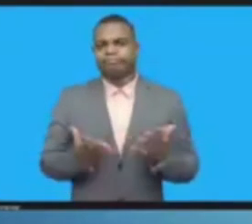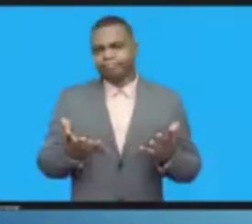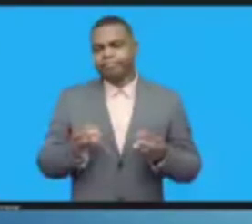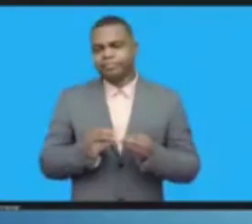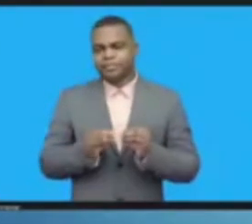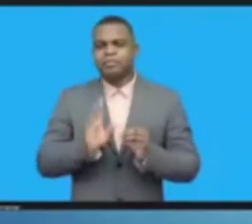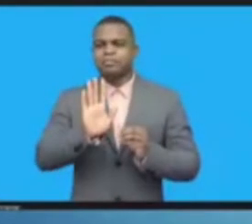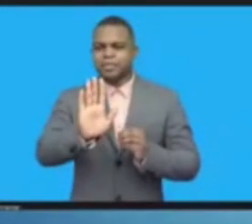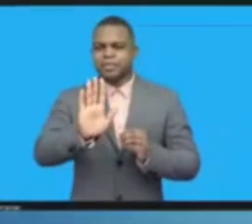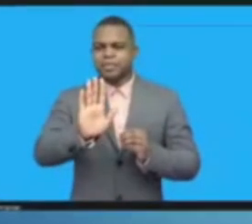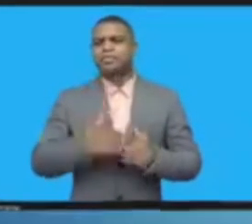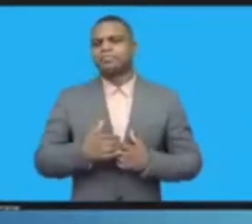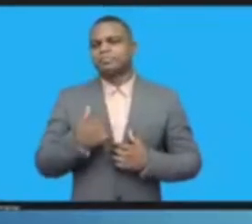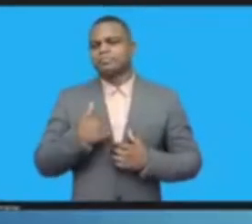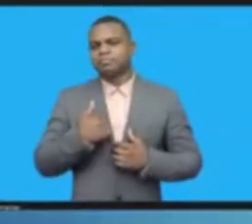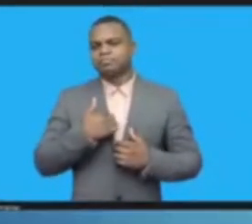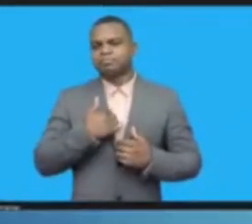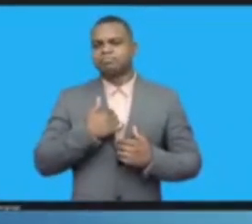I always do what Wint says.